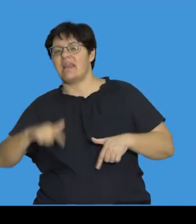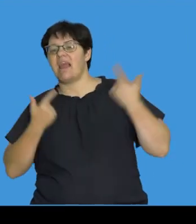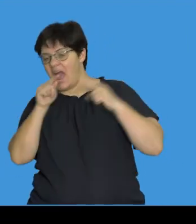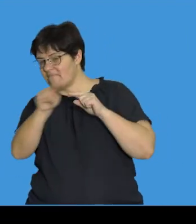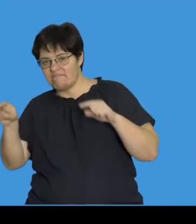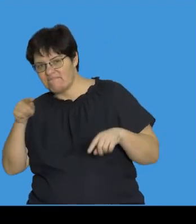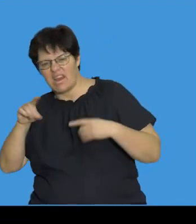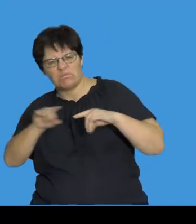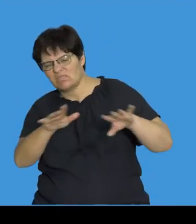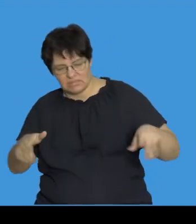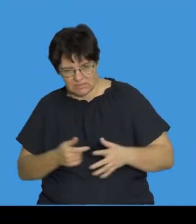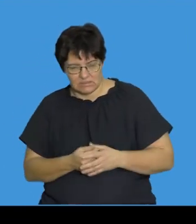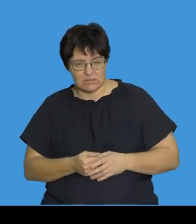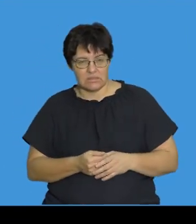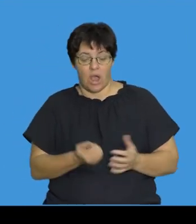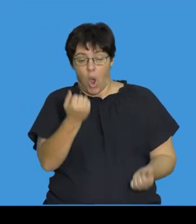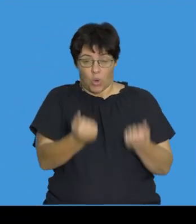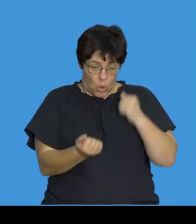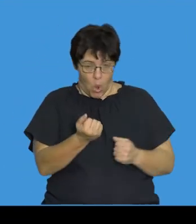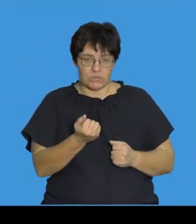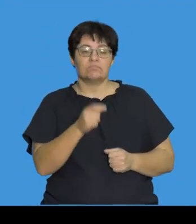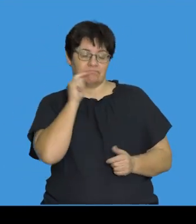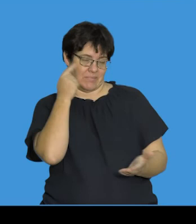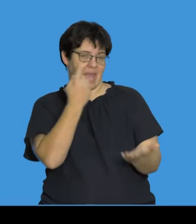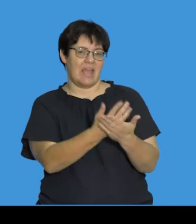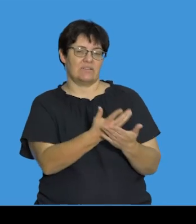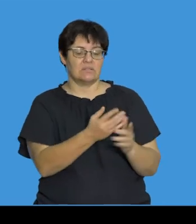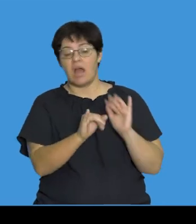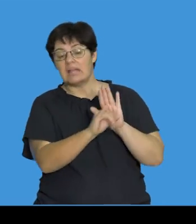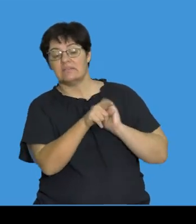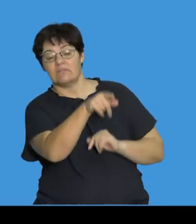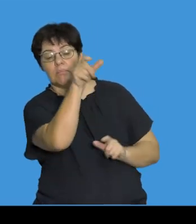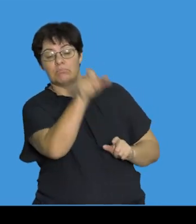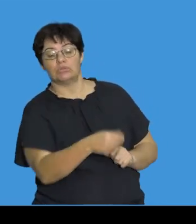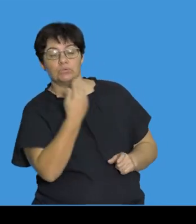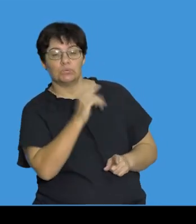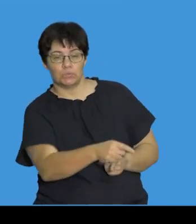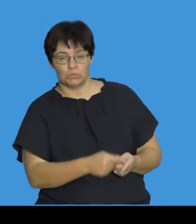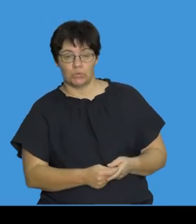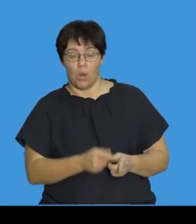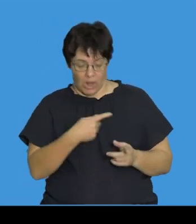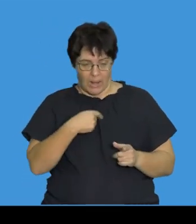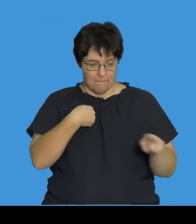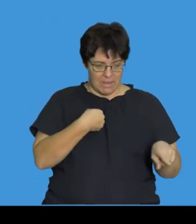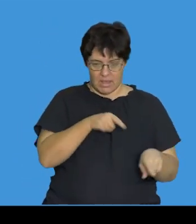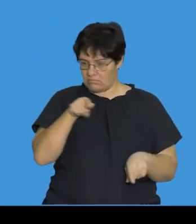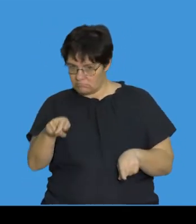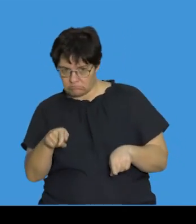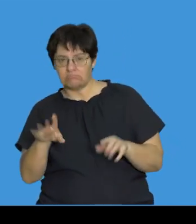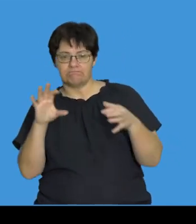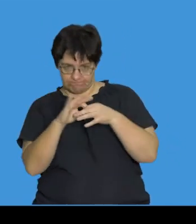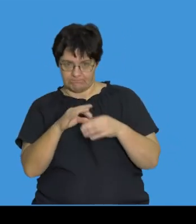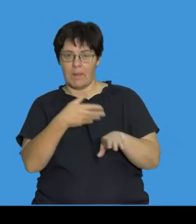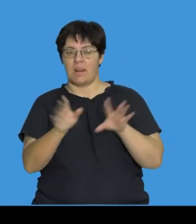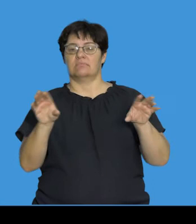things. It is used as evidence in courts to identify bodies to track down blood relatives as well as